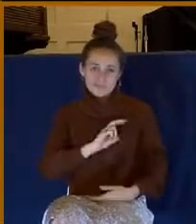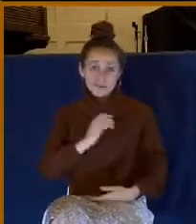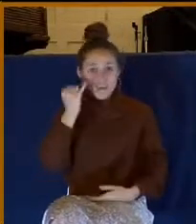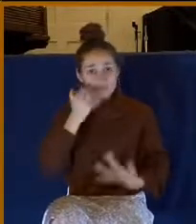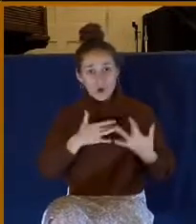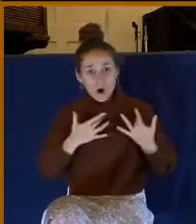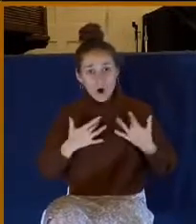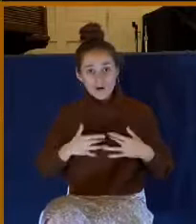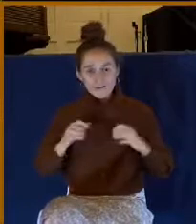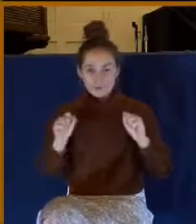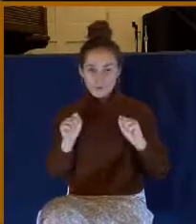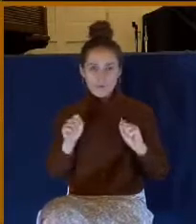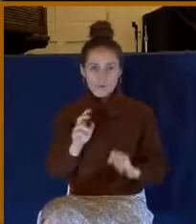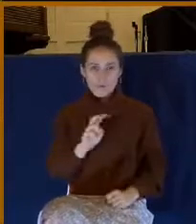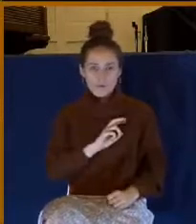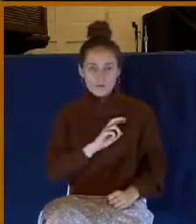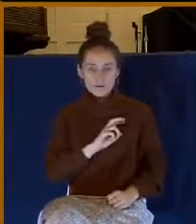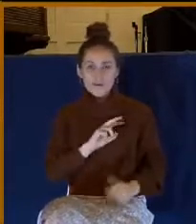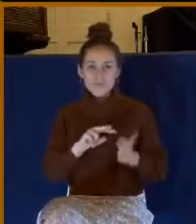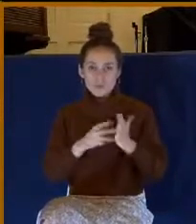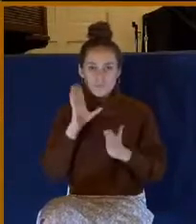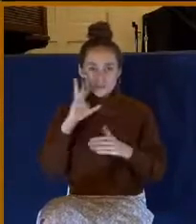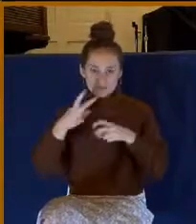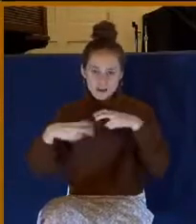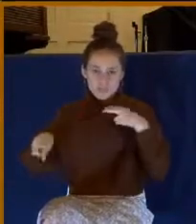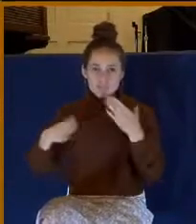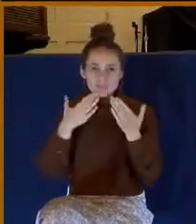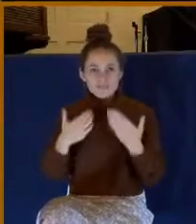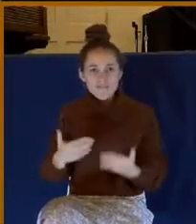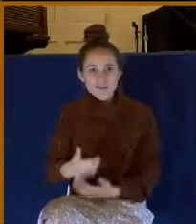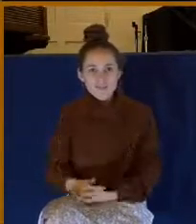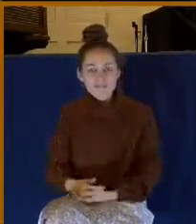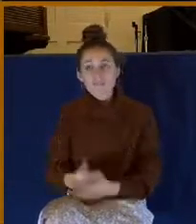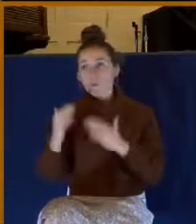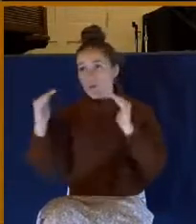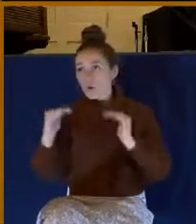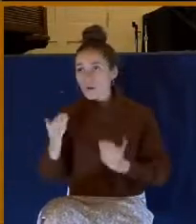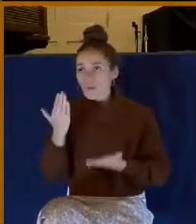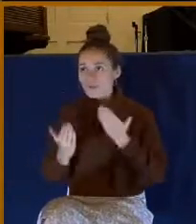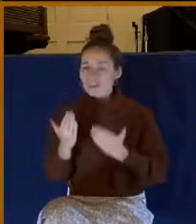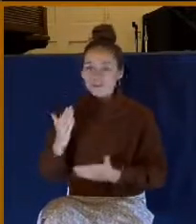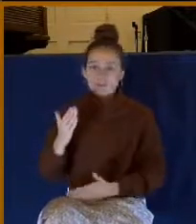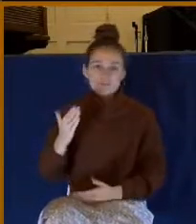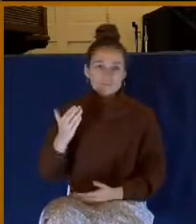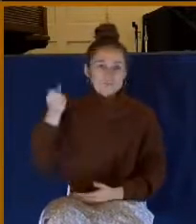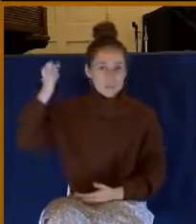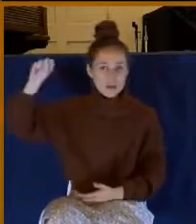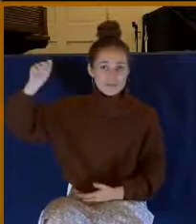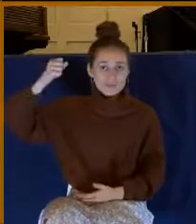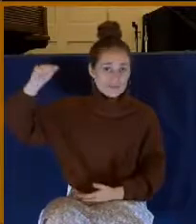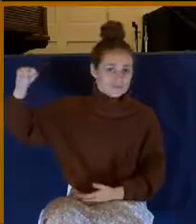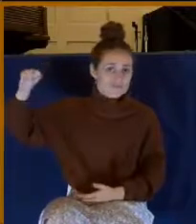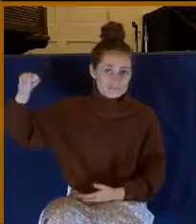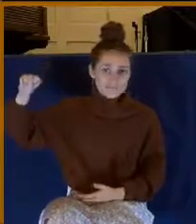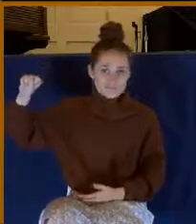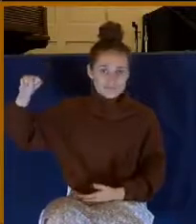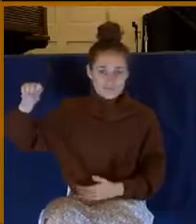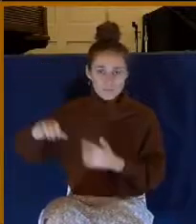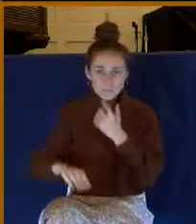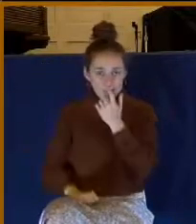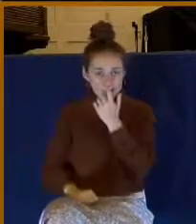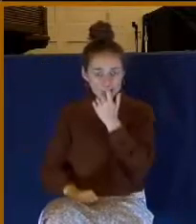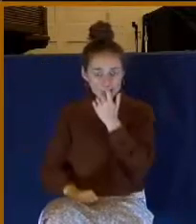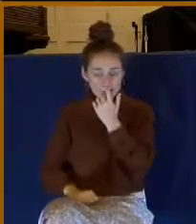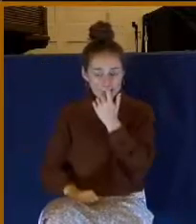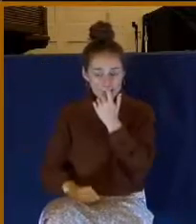going to have trouble being thankful. Or maybe it's just out and out rebellion. I mean, this really mitigates against gratitude